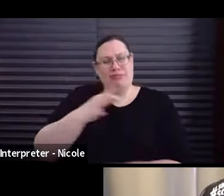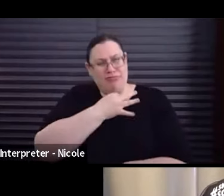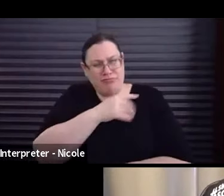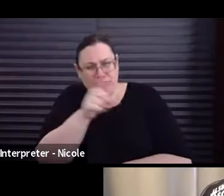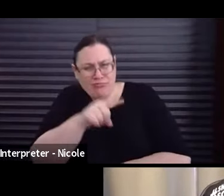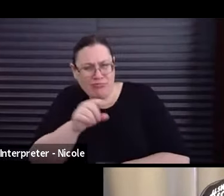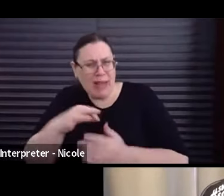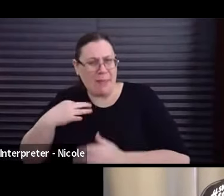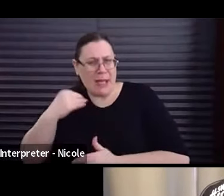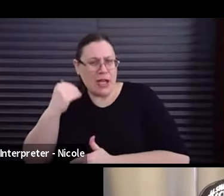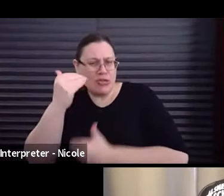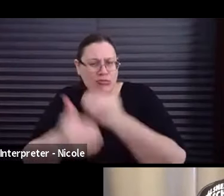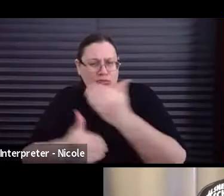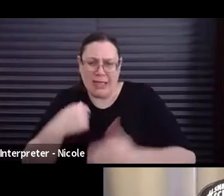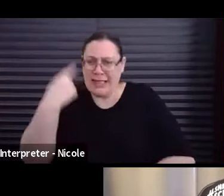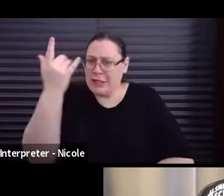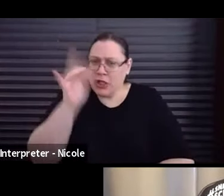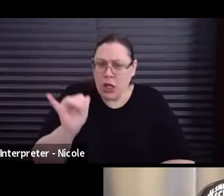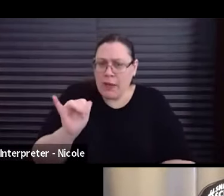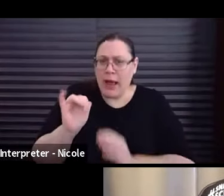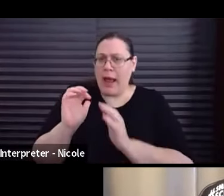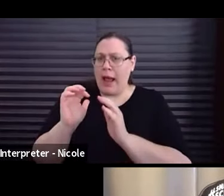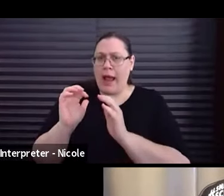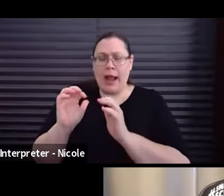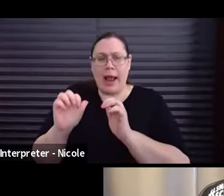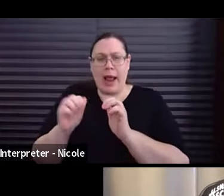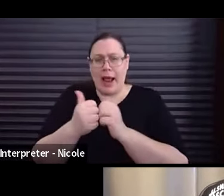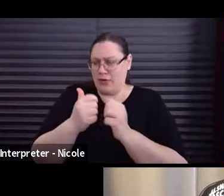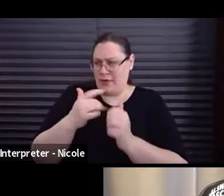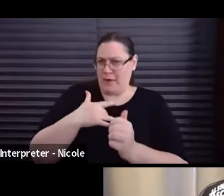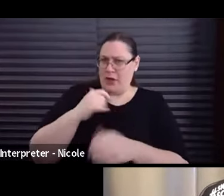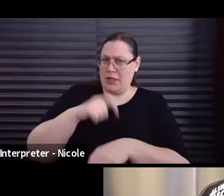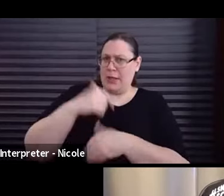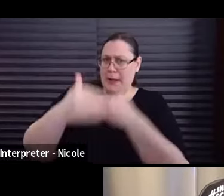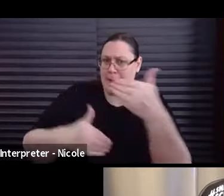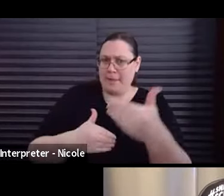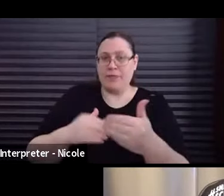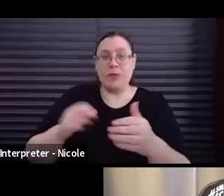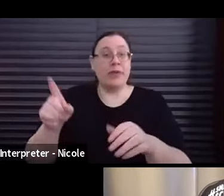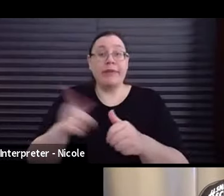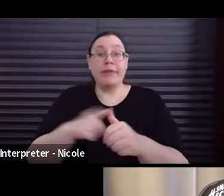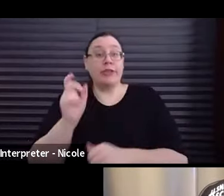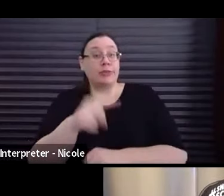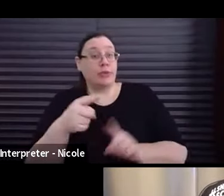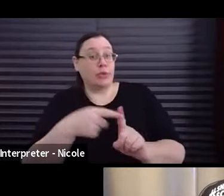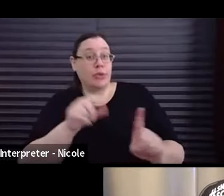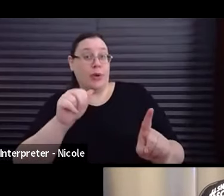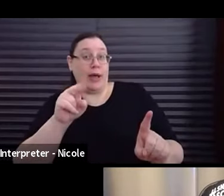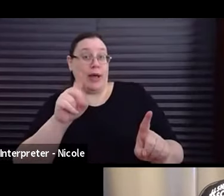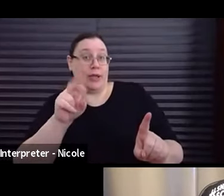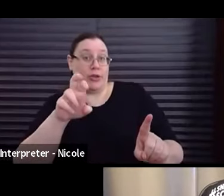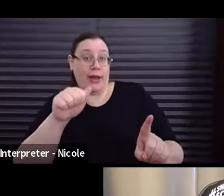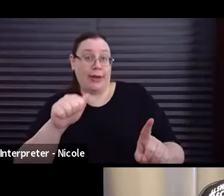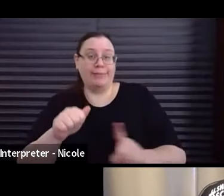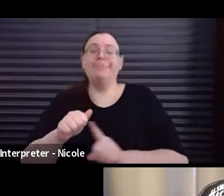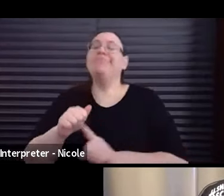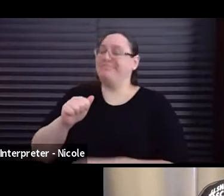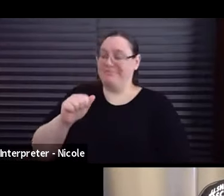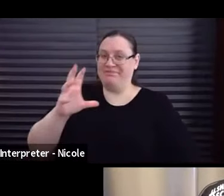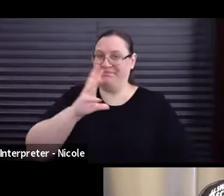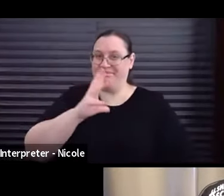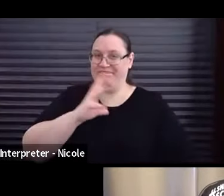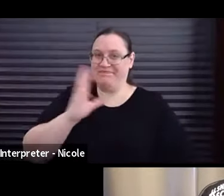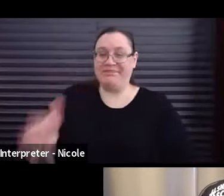application process, and how did you find the time frame? I'll start with you, Andrea. Okay. Actually, it was